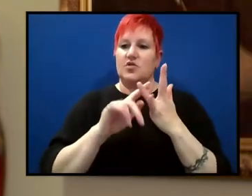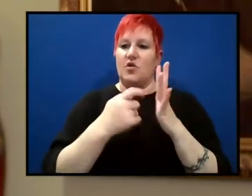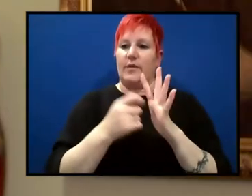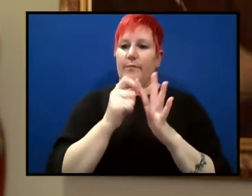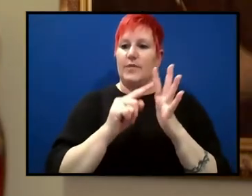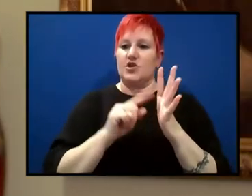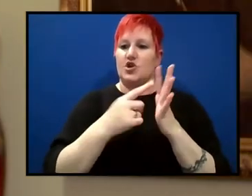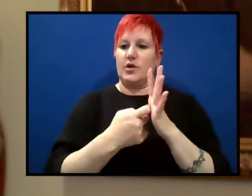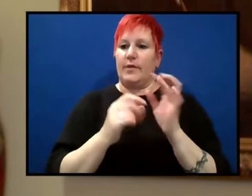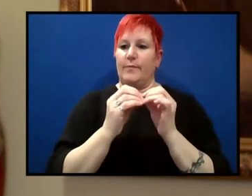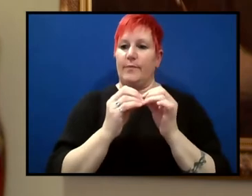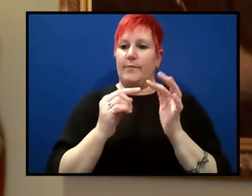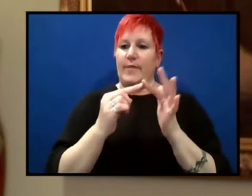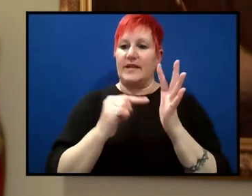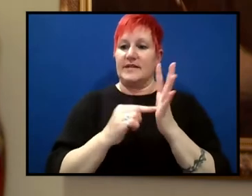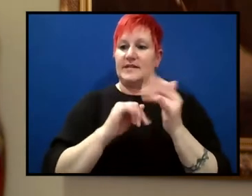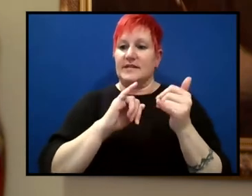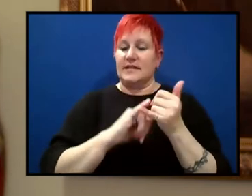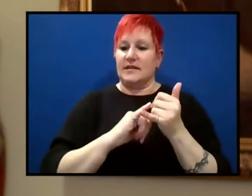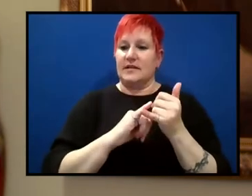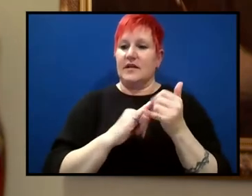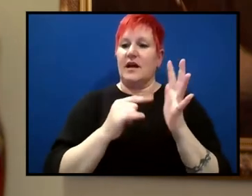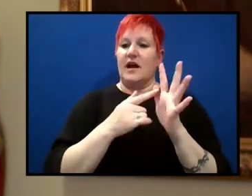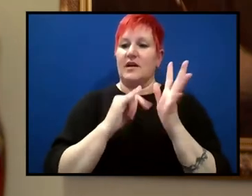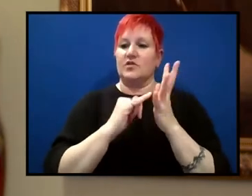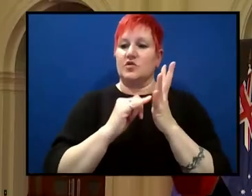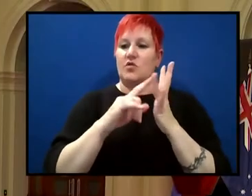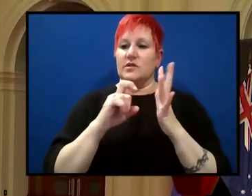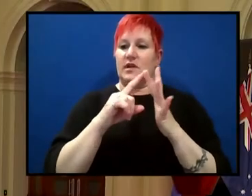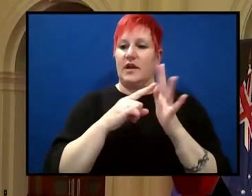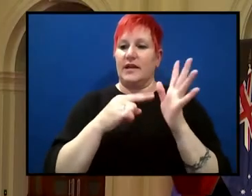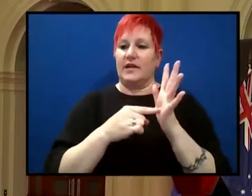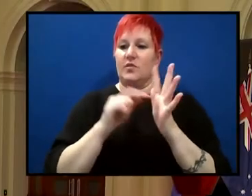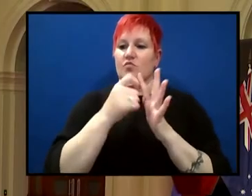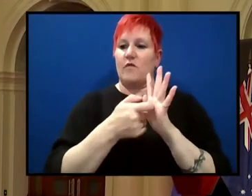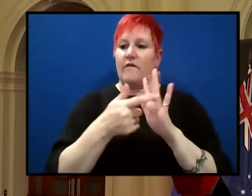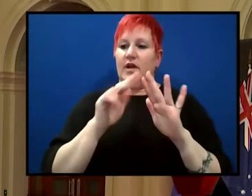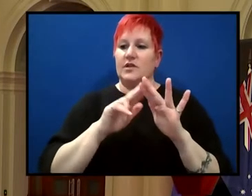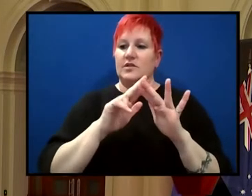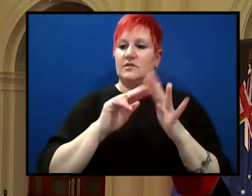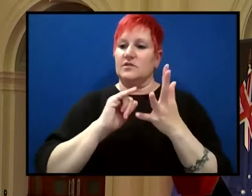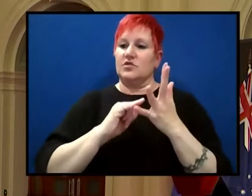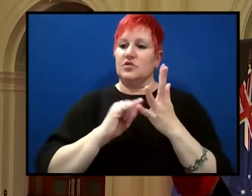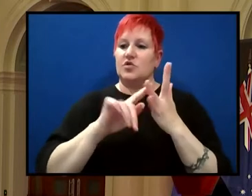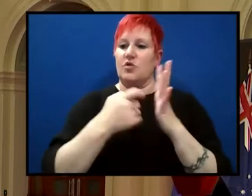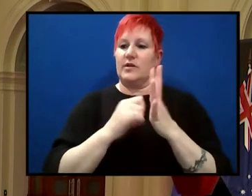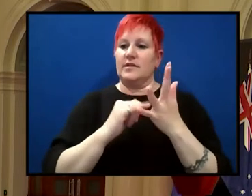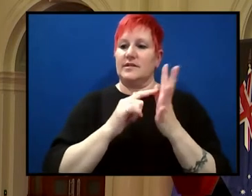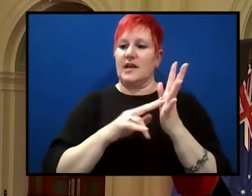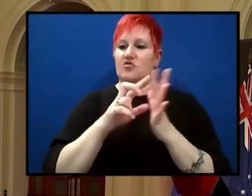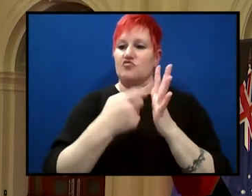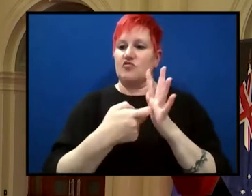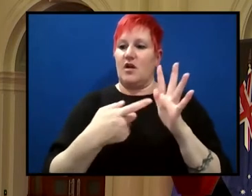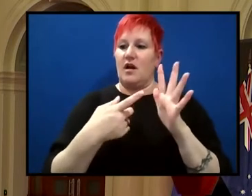And we're also joined here in Queen's Hall by students from Northcote High and teacher Jerome Holliman,